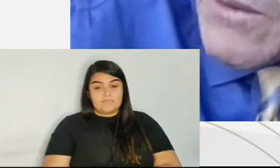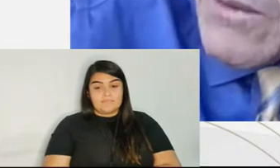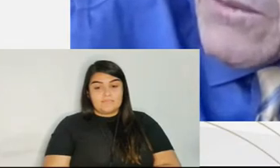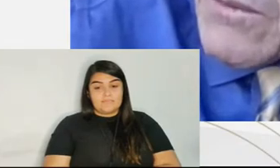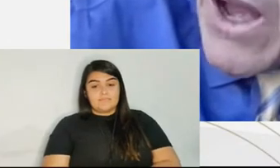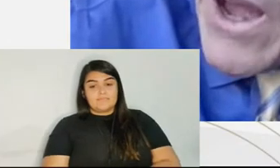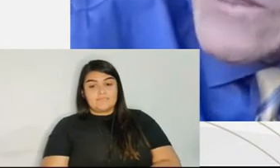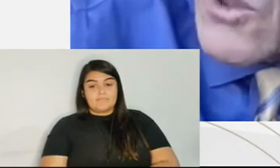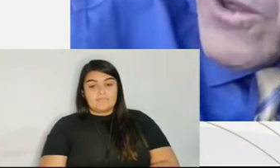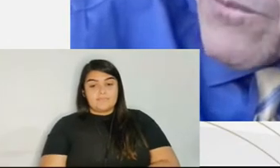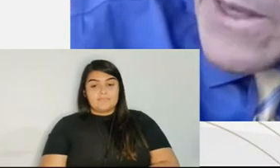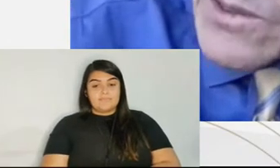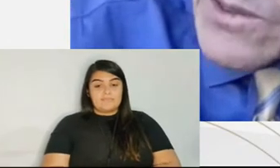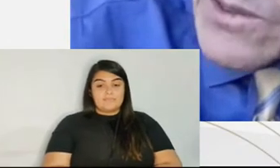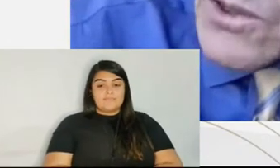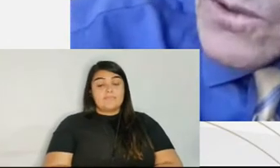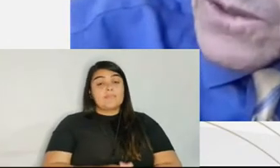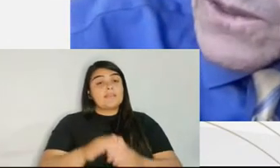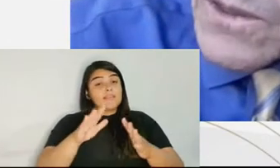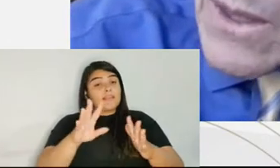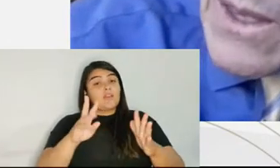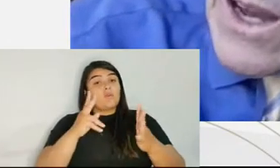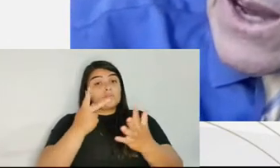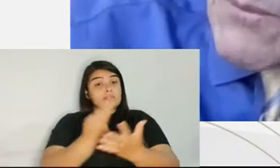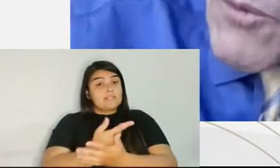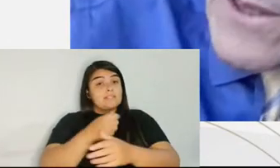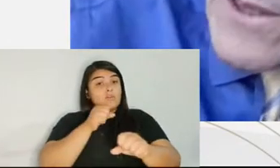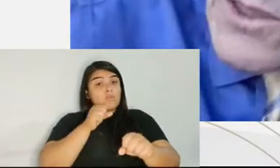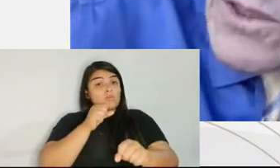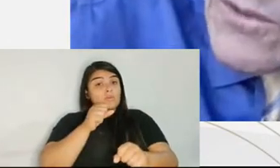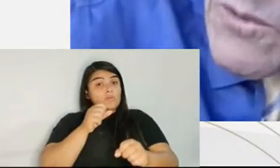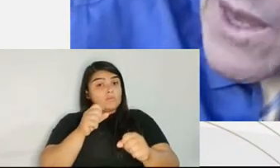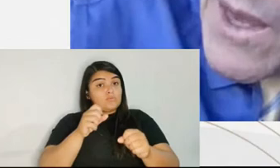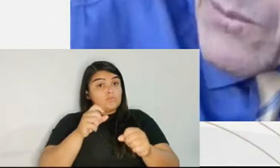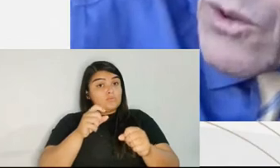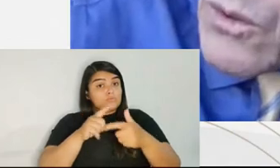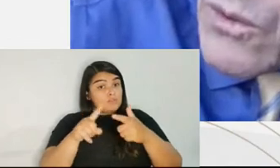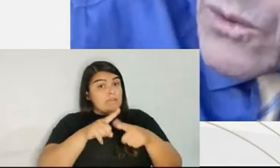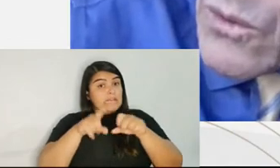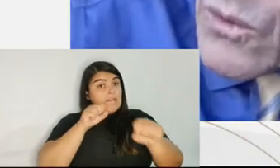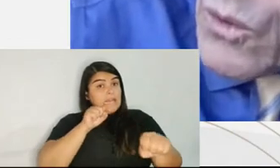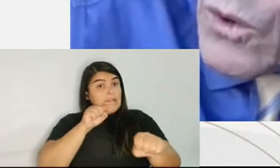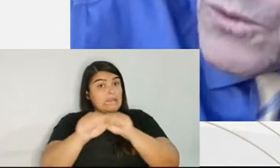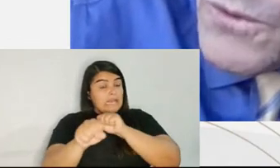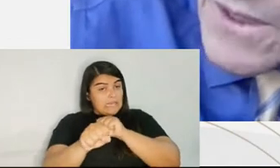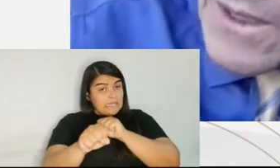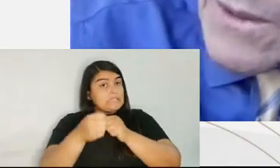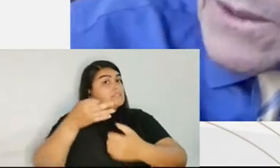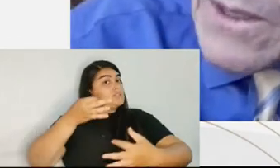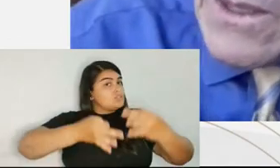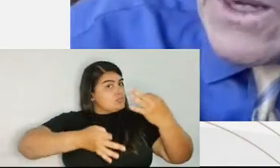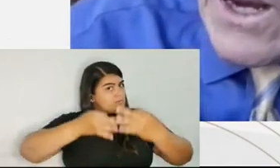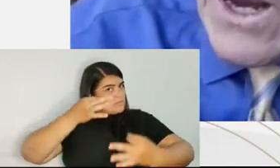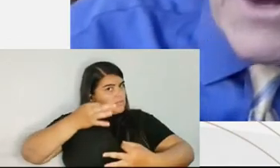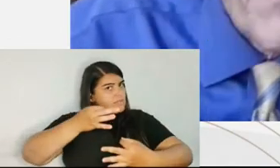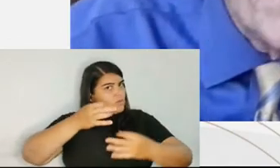the highest court of Massachusetts, a prosecution of a man named Goldin,